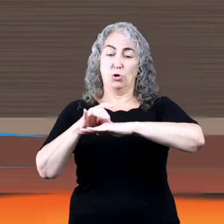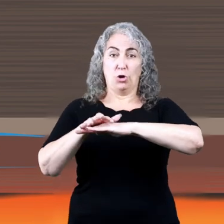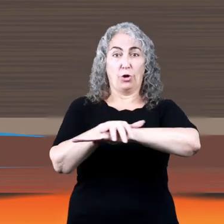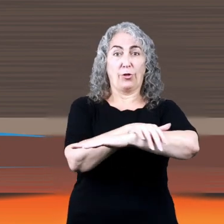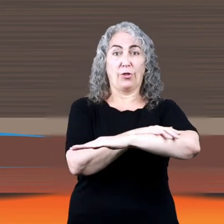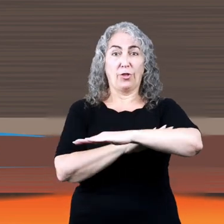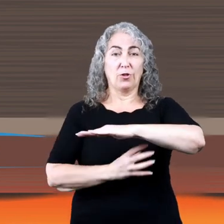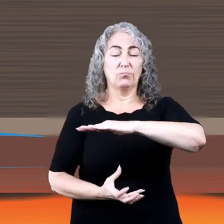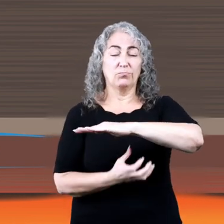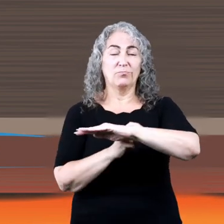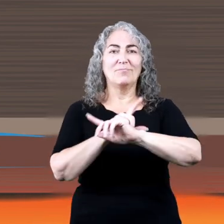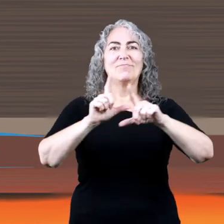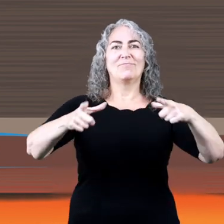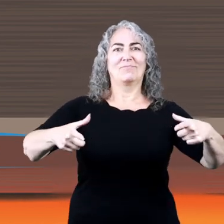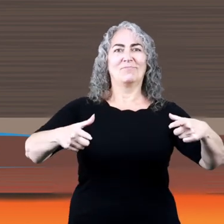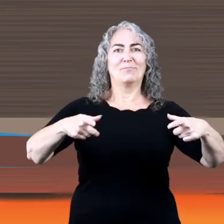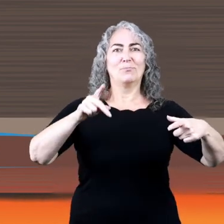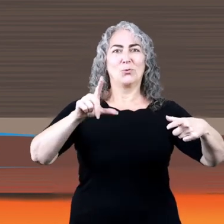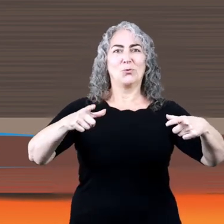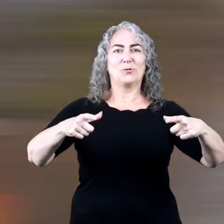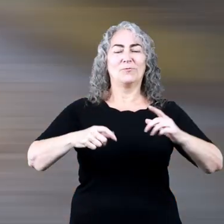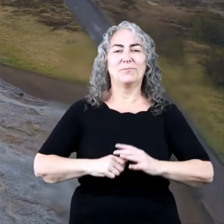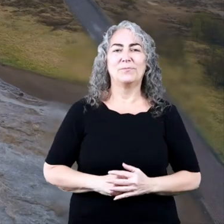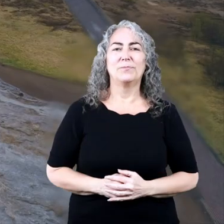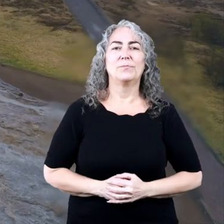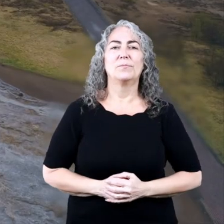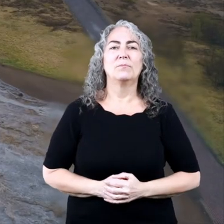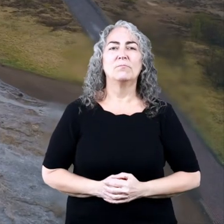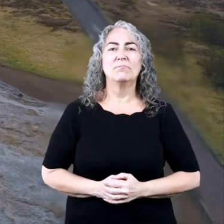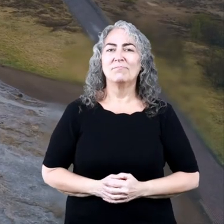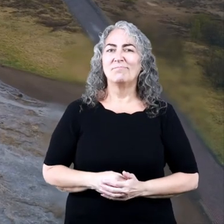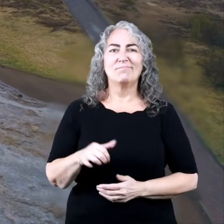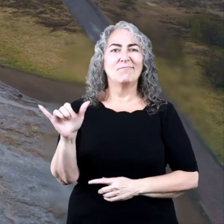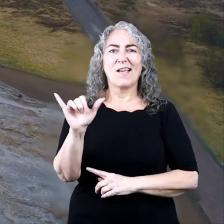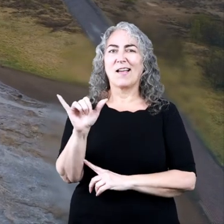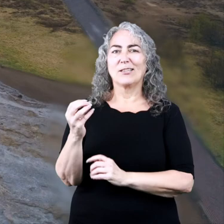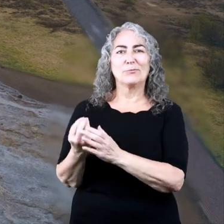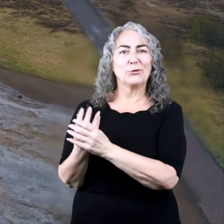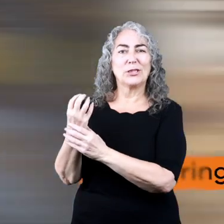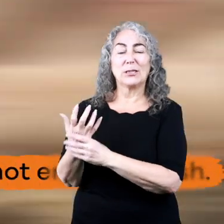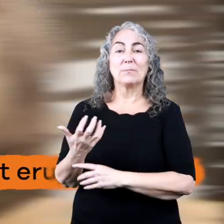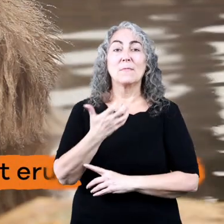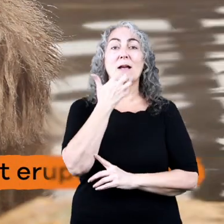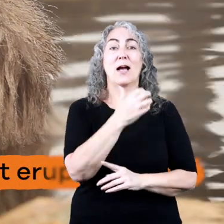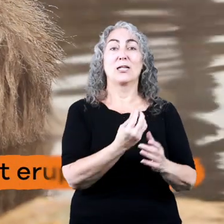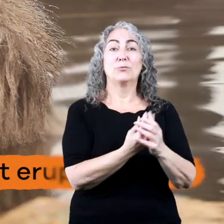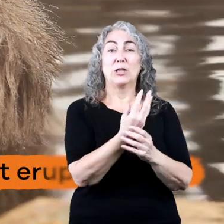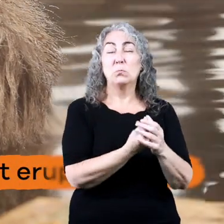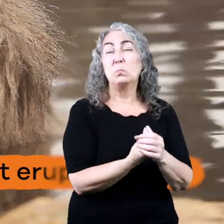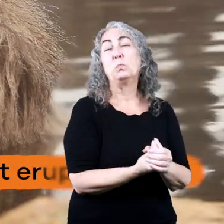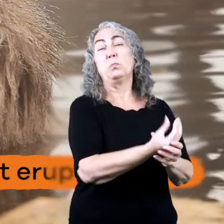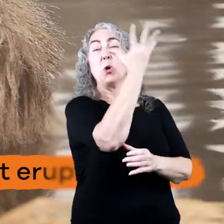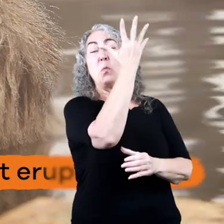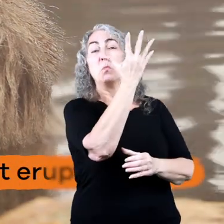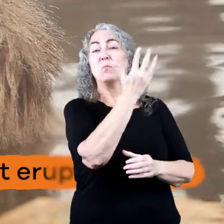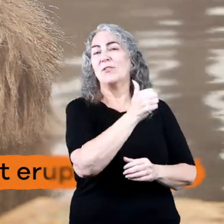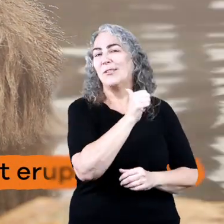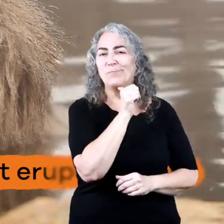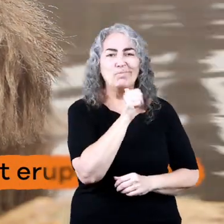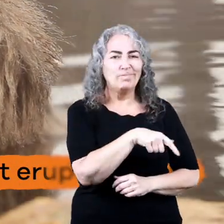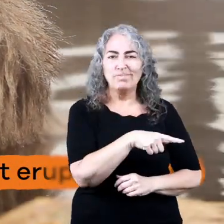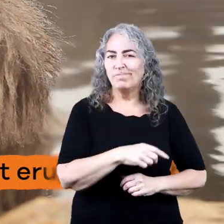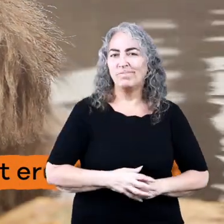of the earth and forms into pools. Unlike geysers, however, hot springs do not